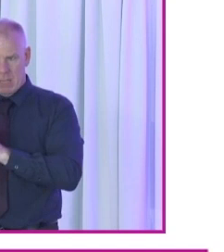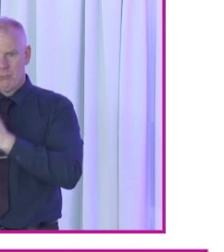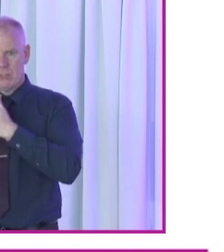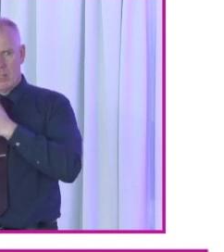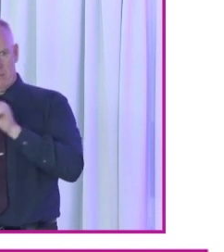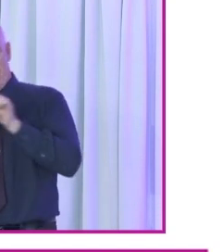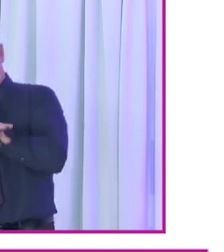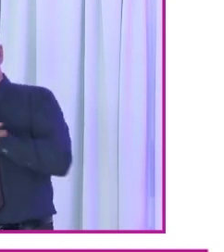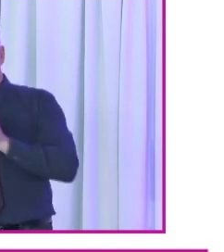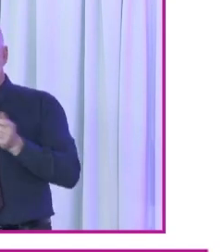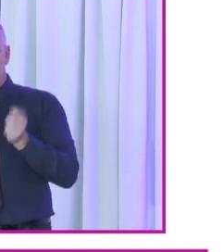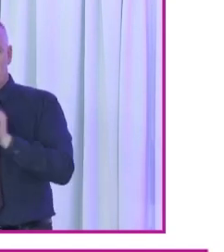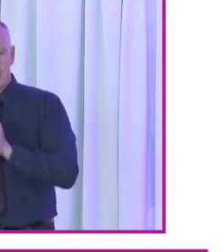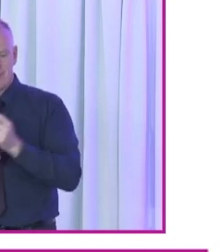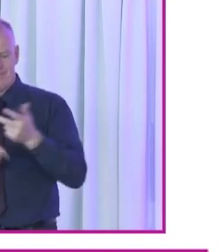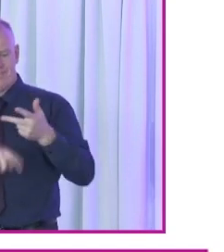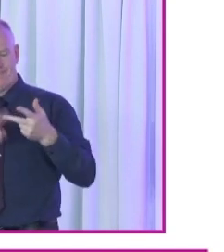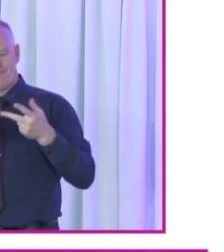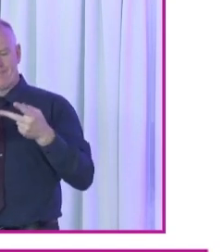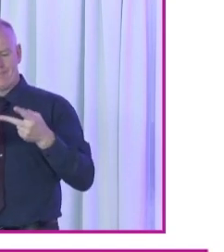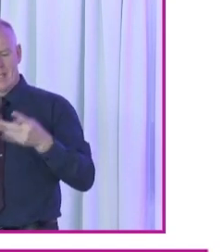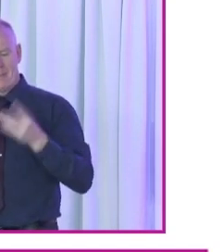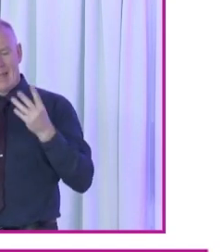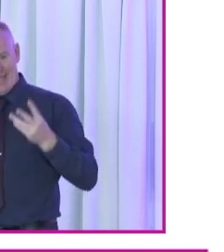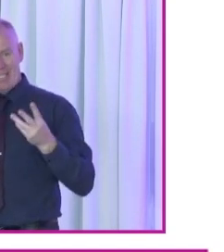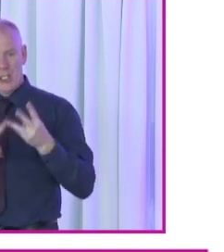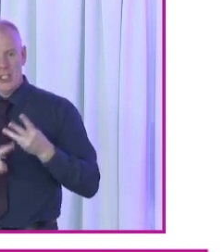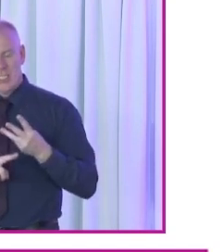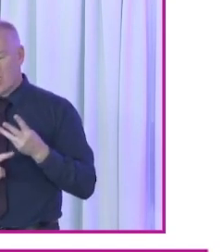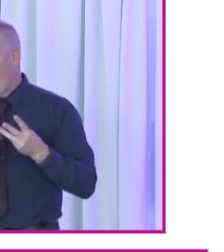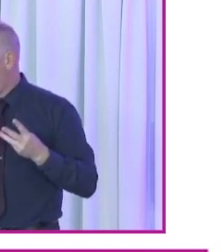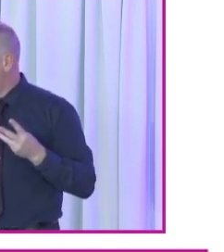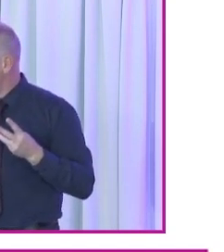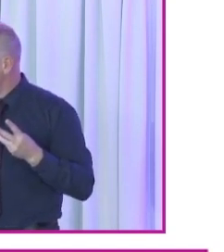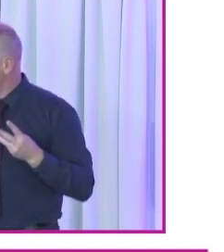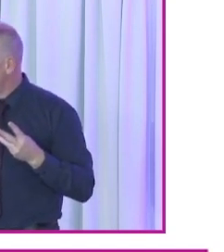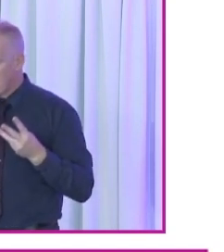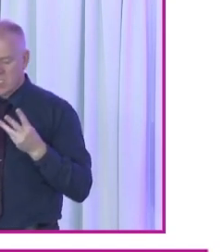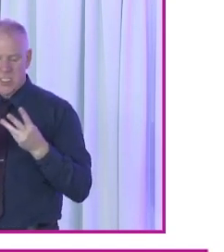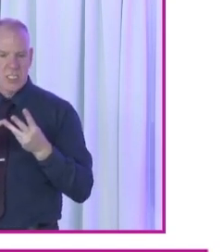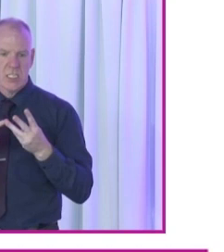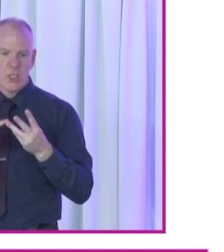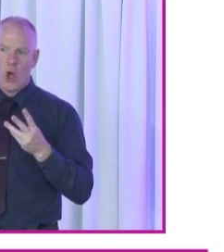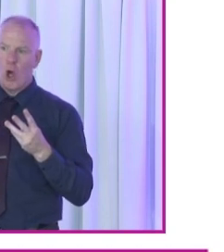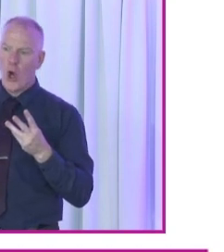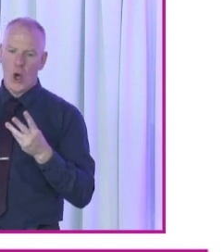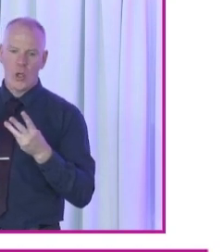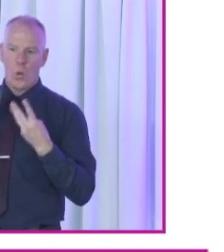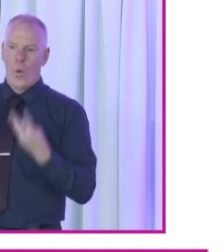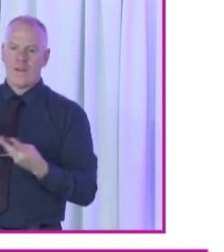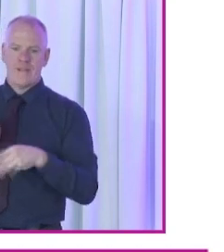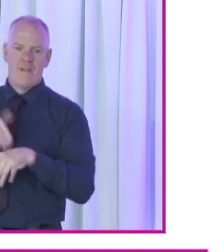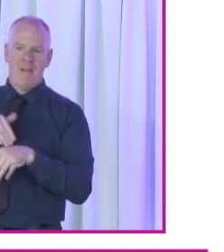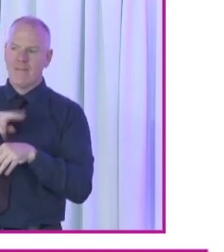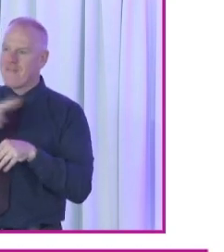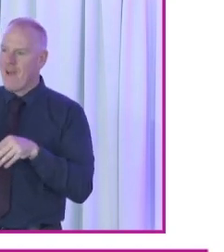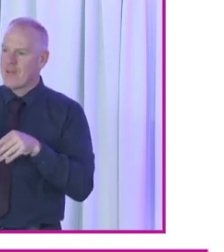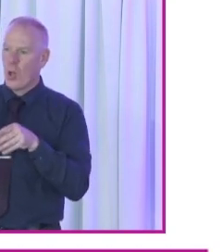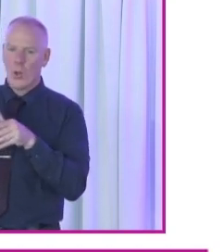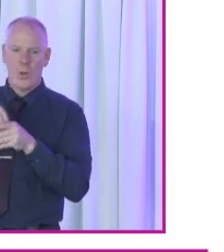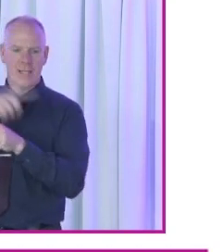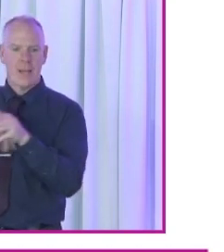about change. Decision making. I've just mentioned the unintended consequences of not including